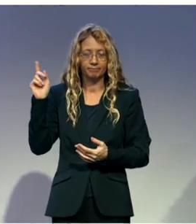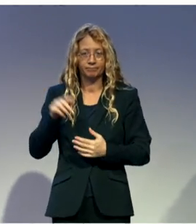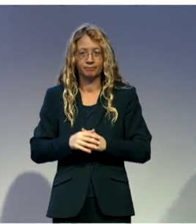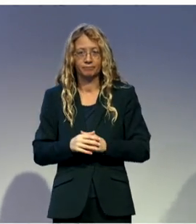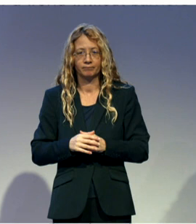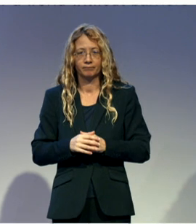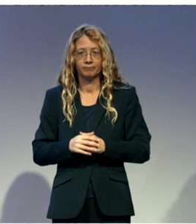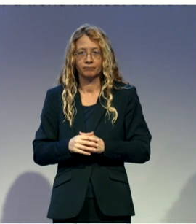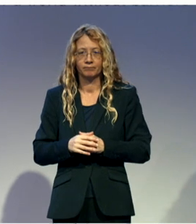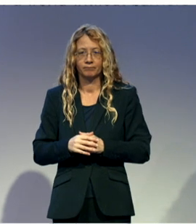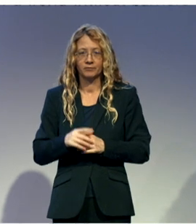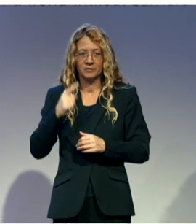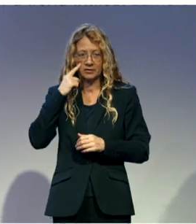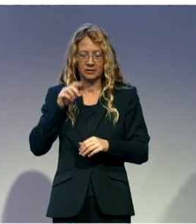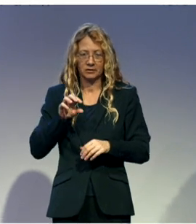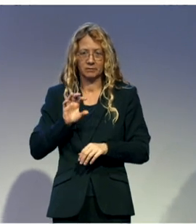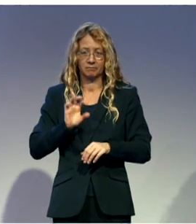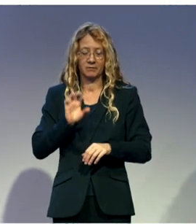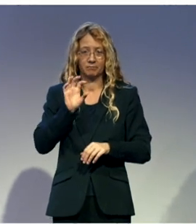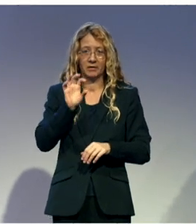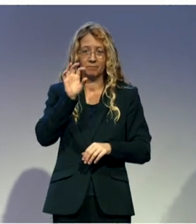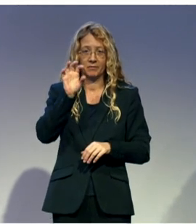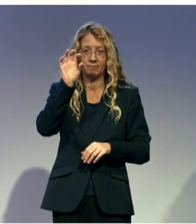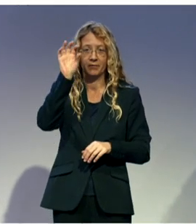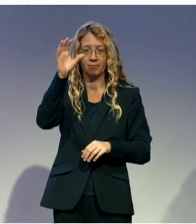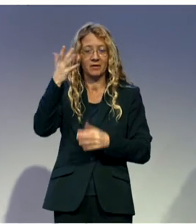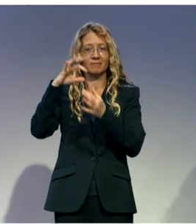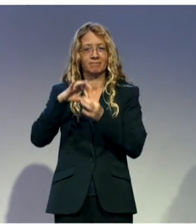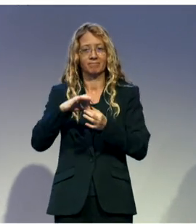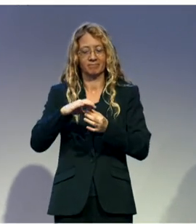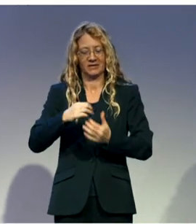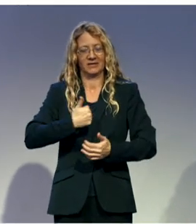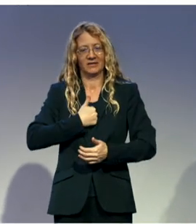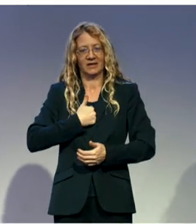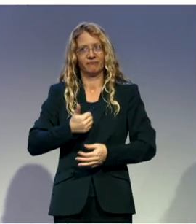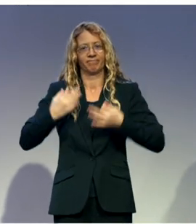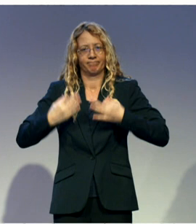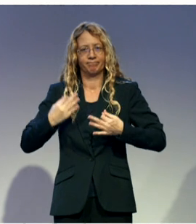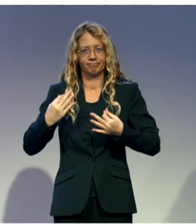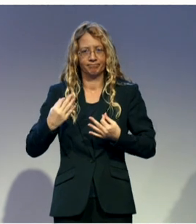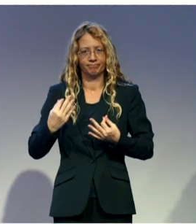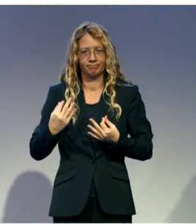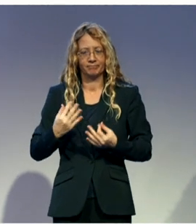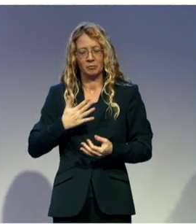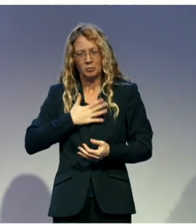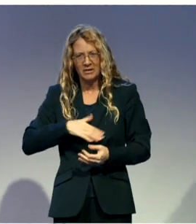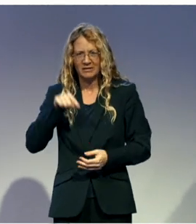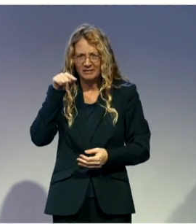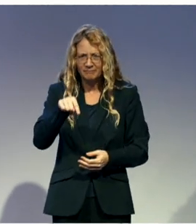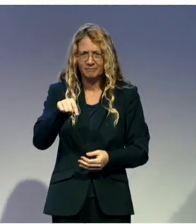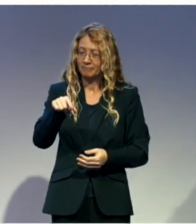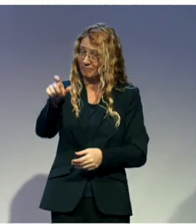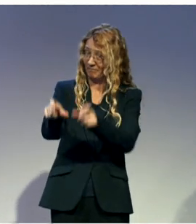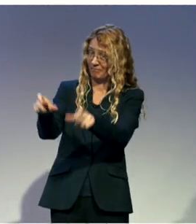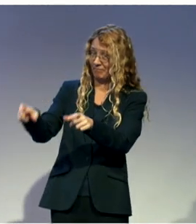to do with self-representation, who were the key actors that we wanted. So, we sat down with all our